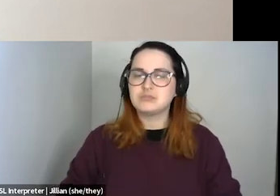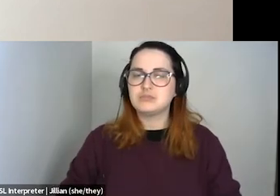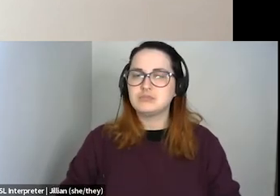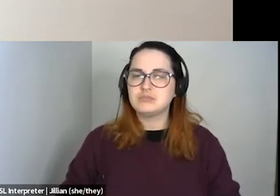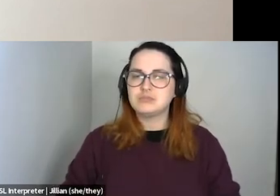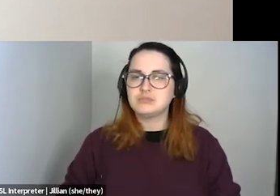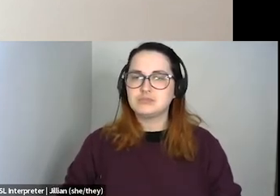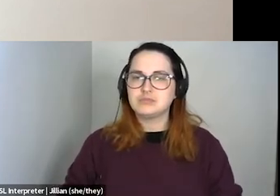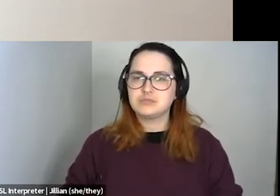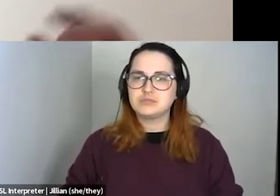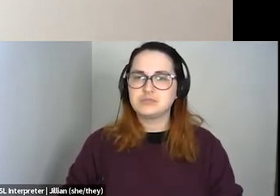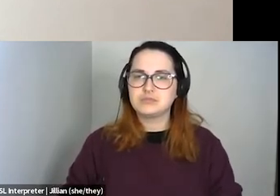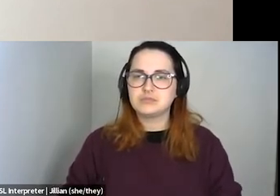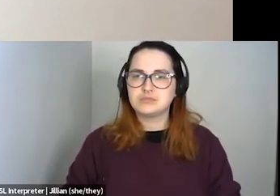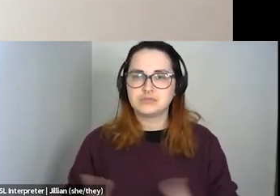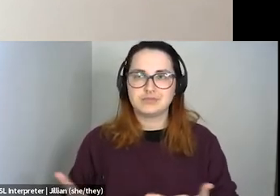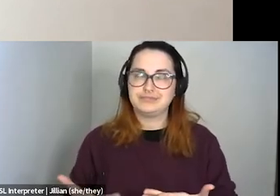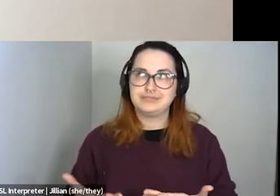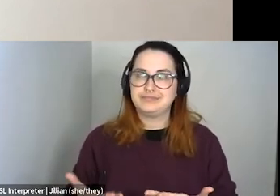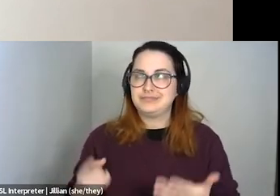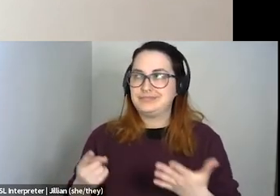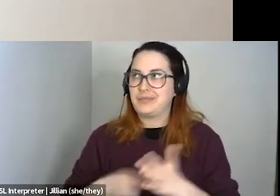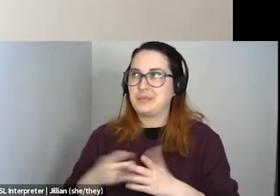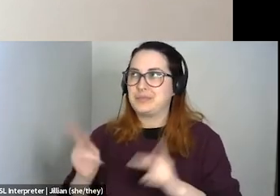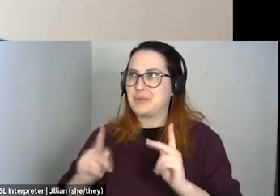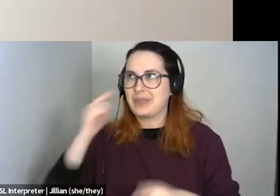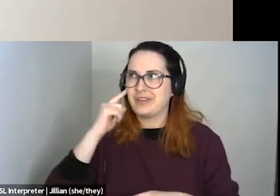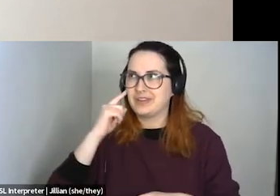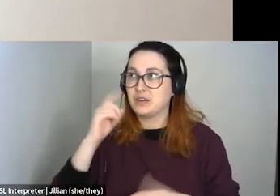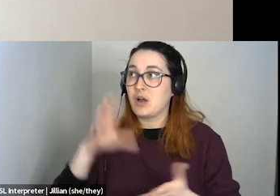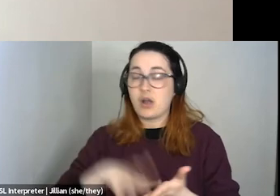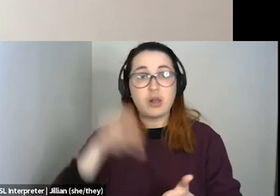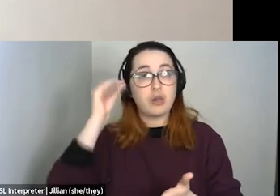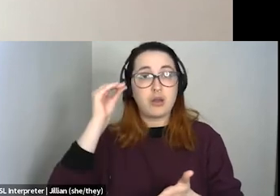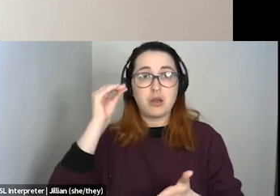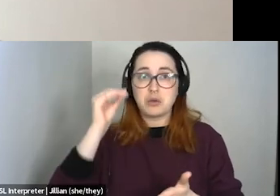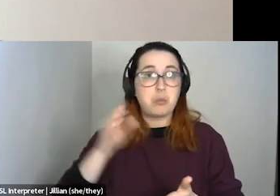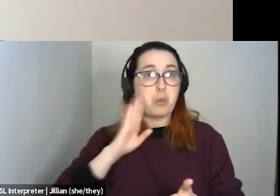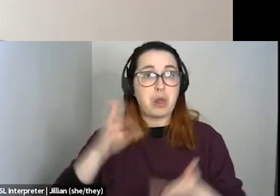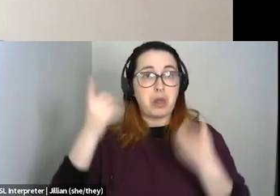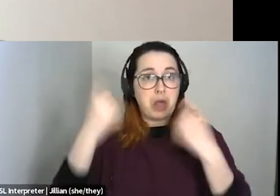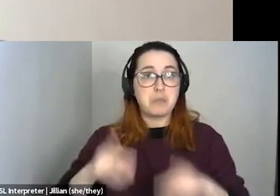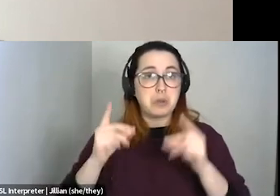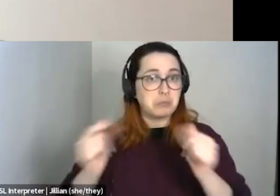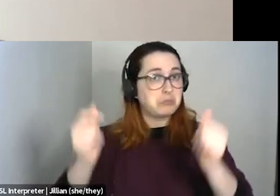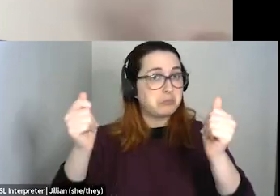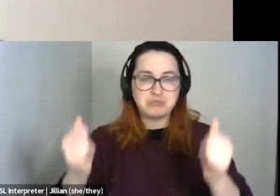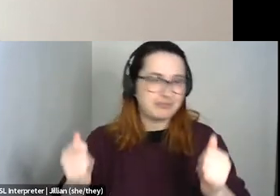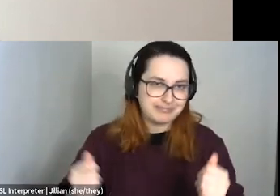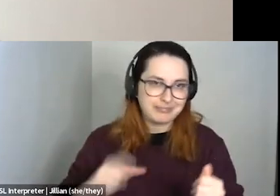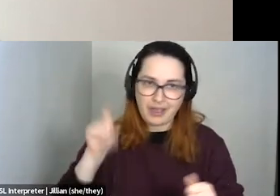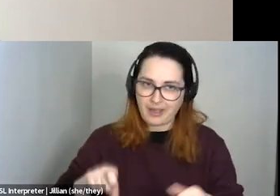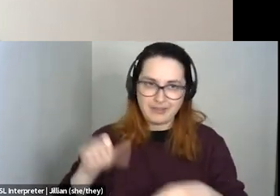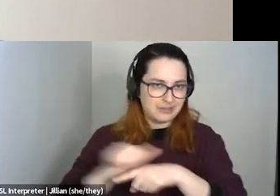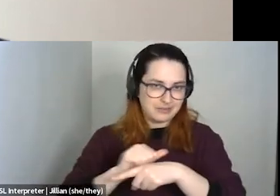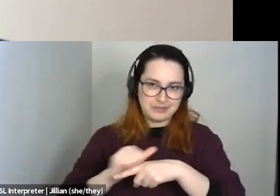you know, once you learn this, that it'll just happen naturally and it doesn't, you, you have to practice it. Um, so I guess, you know, some way